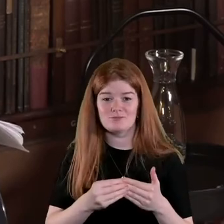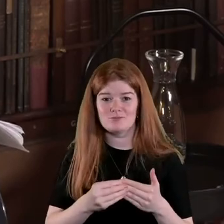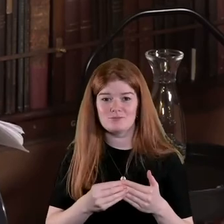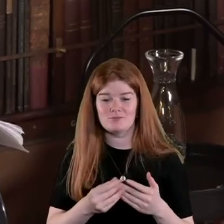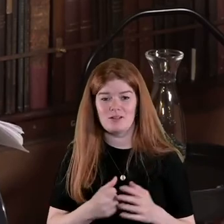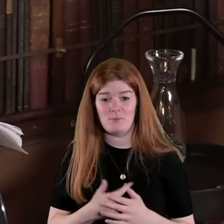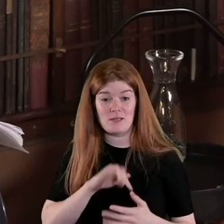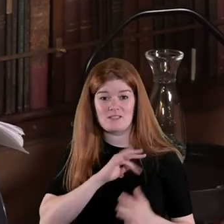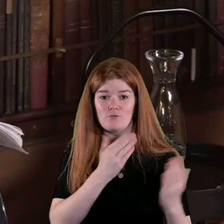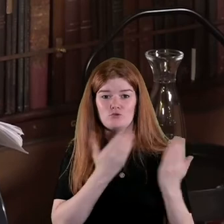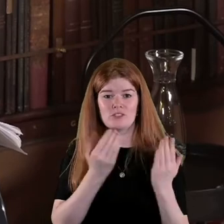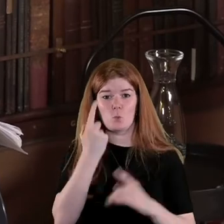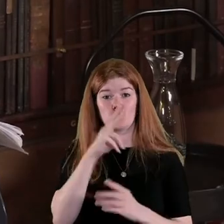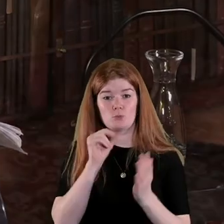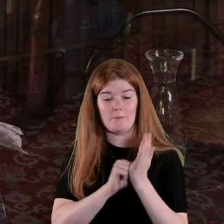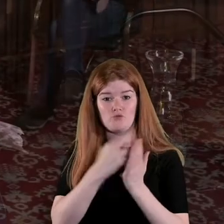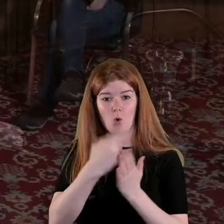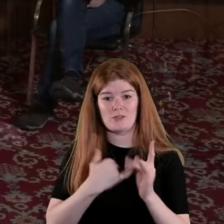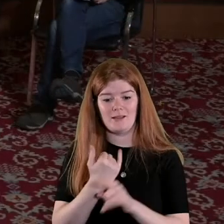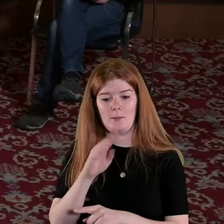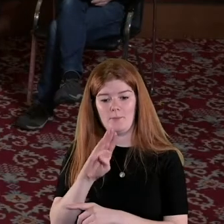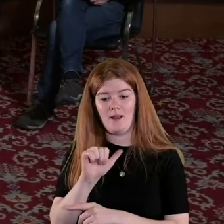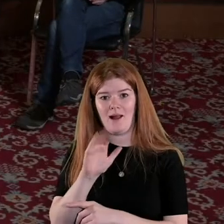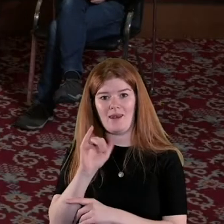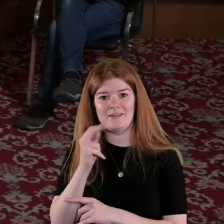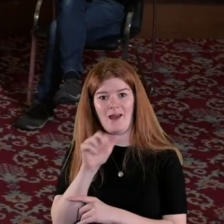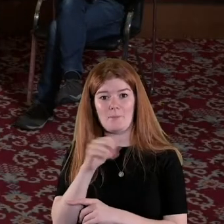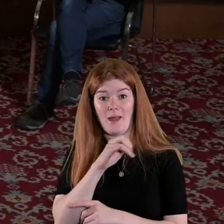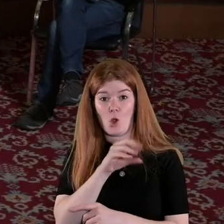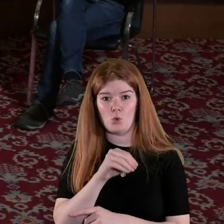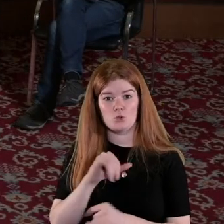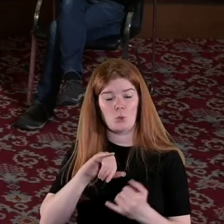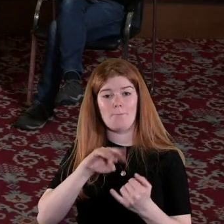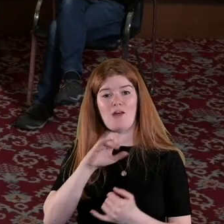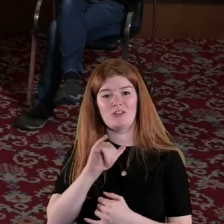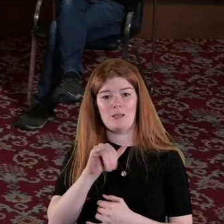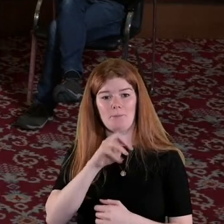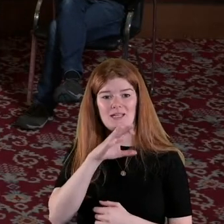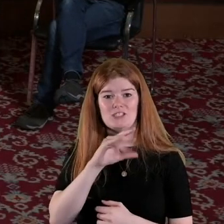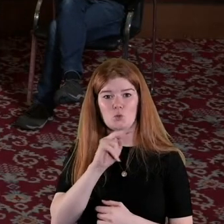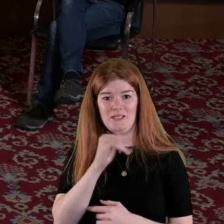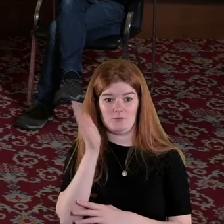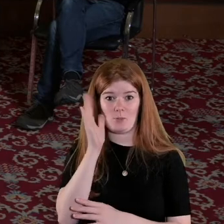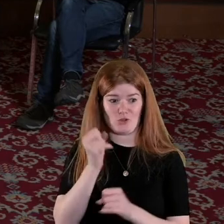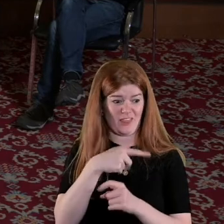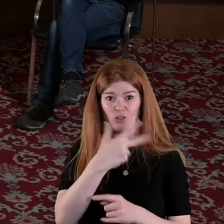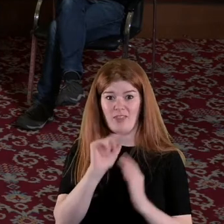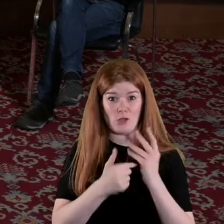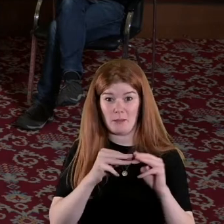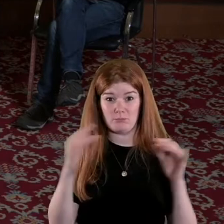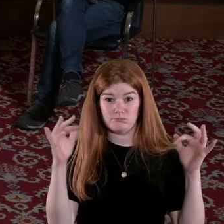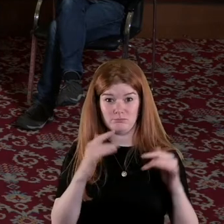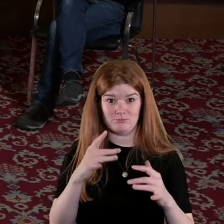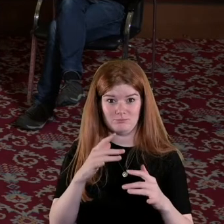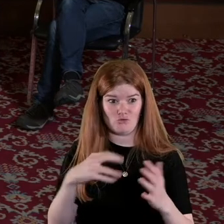you know I was reading a newspaper report in Ballina that Mary McSweeney spoke at and there were like 3,000 turned up to